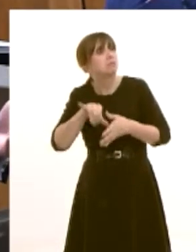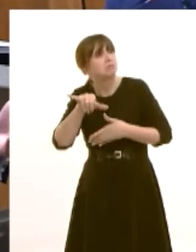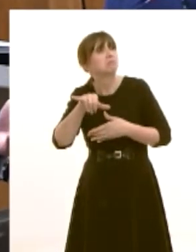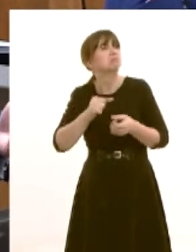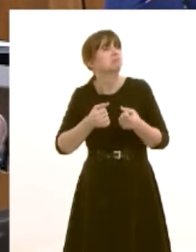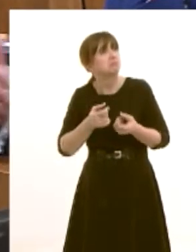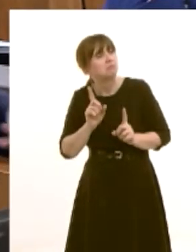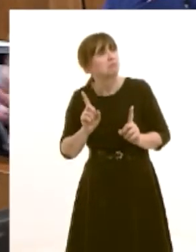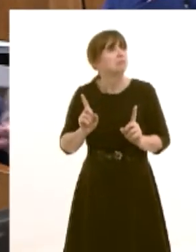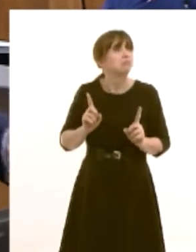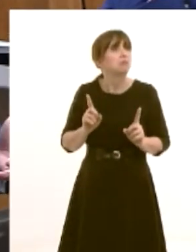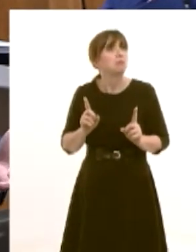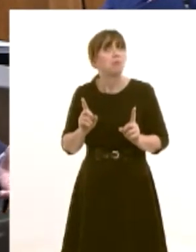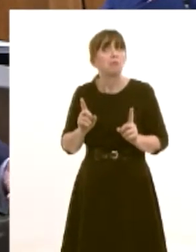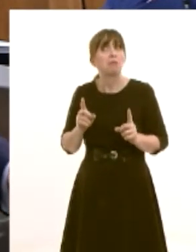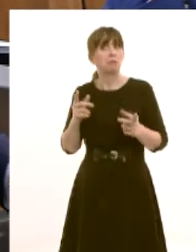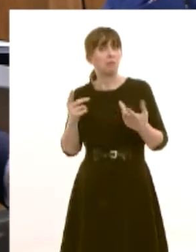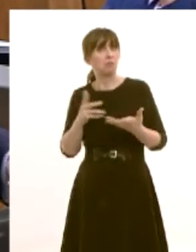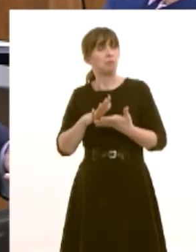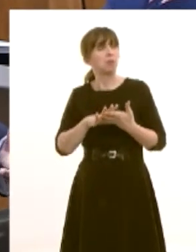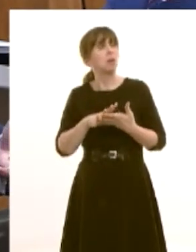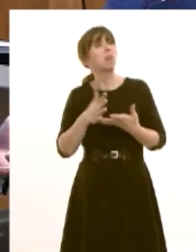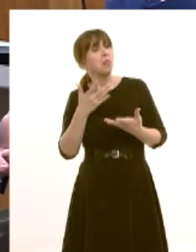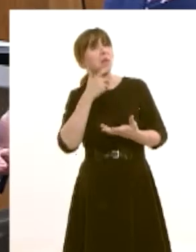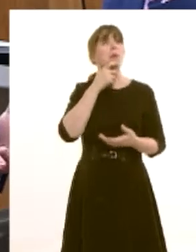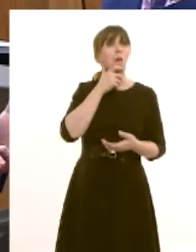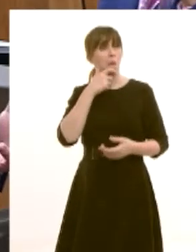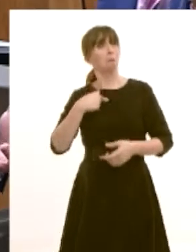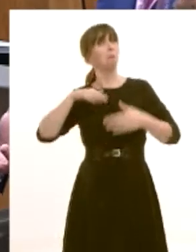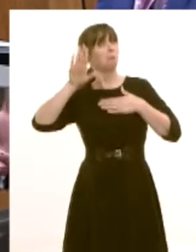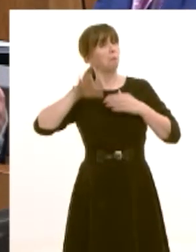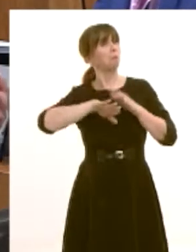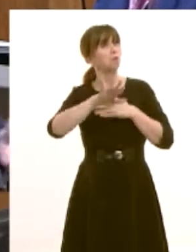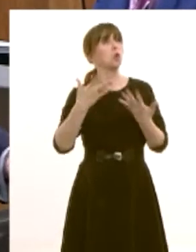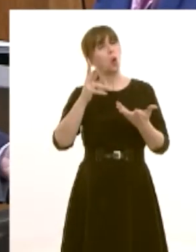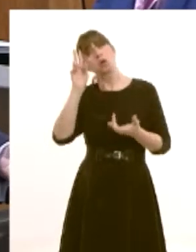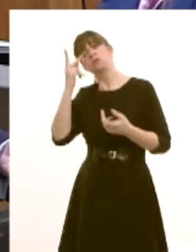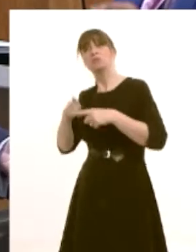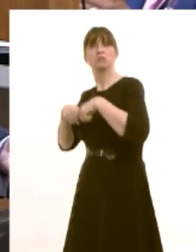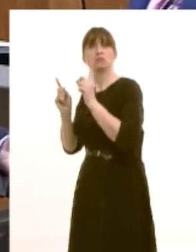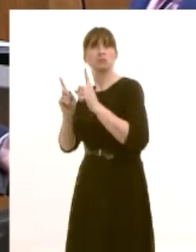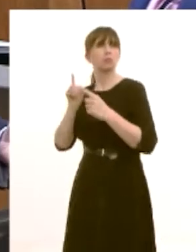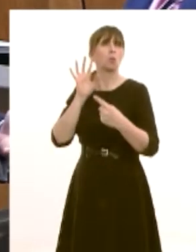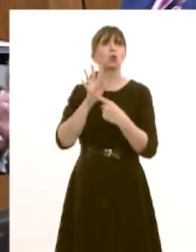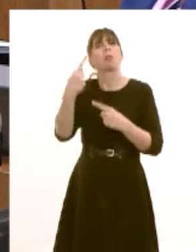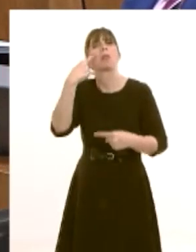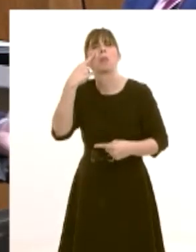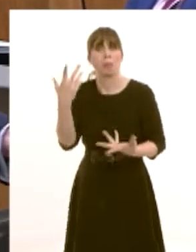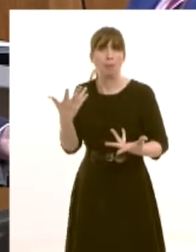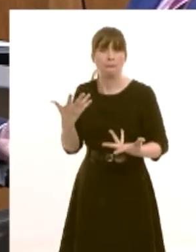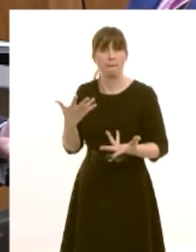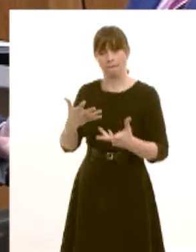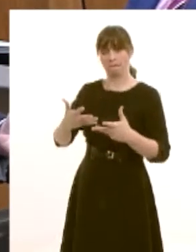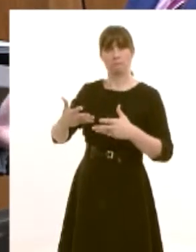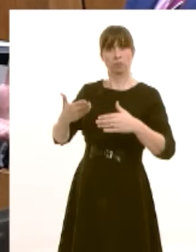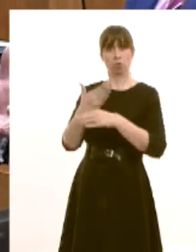then uh use that experience to make decisions in the future for themselves hugely important that uh careers